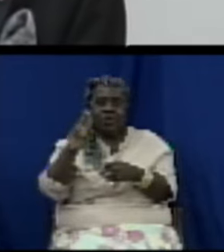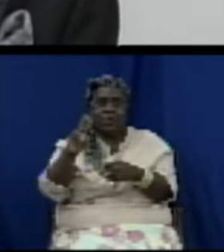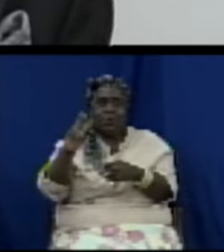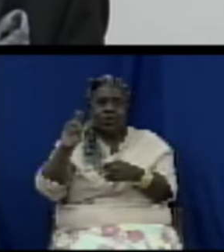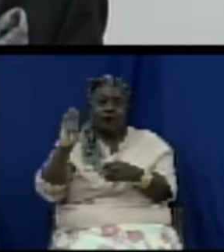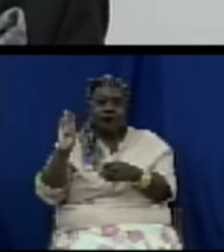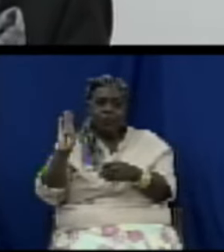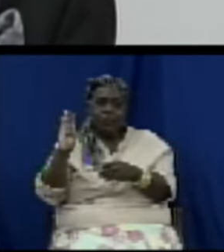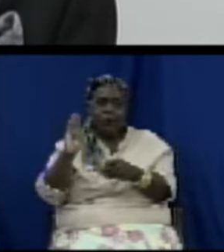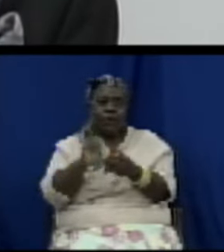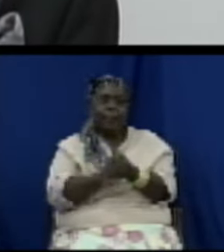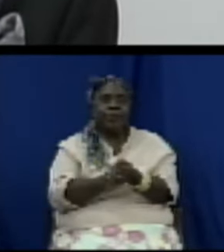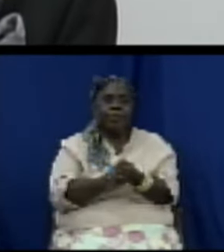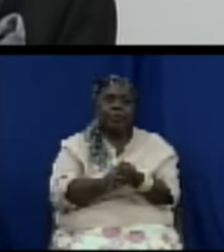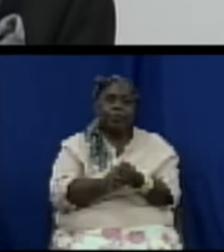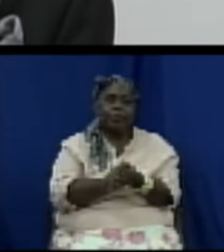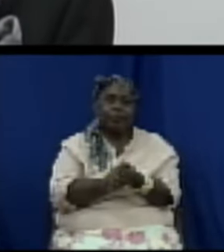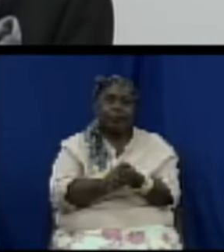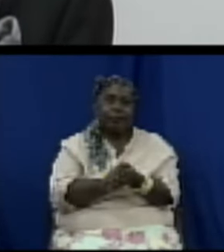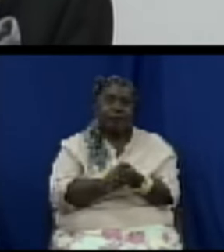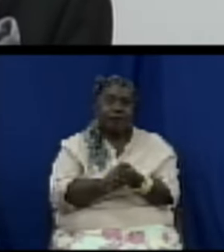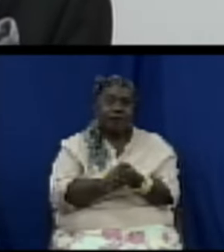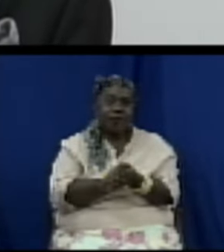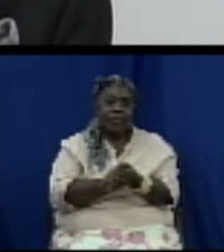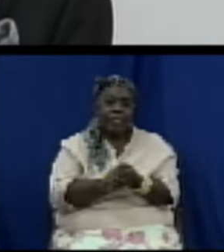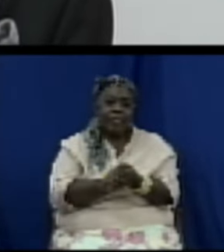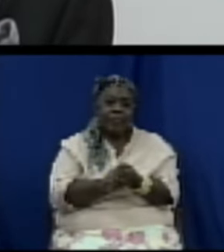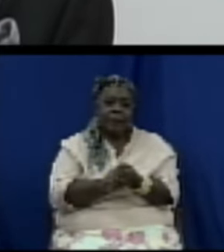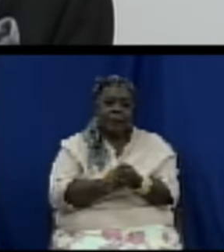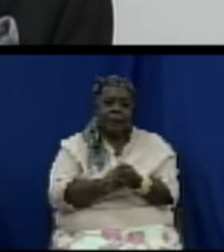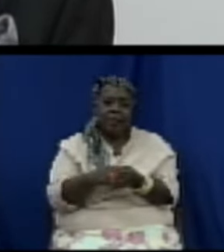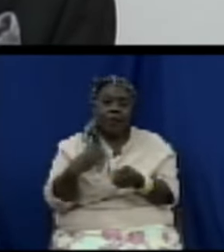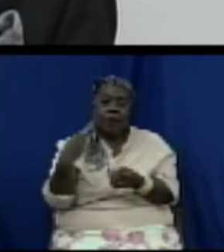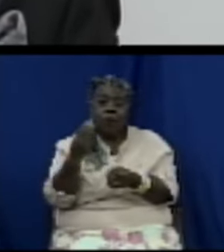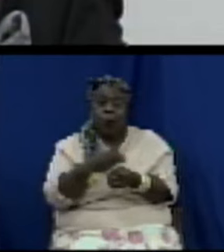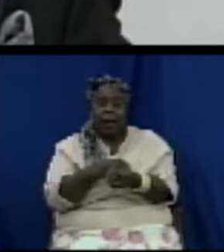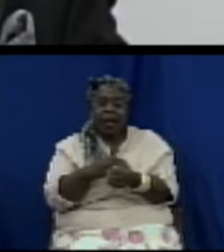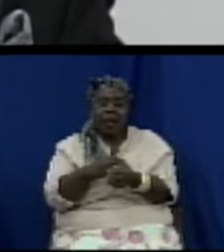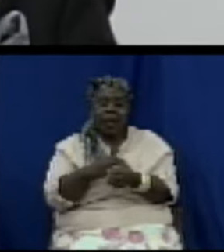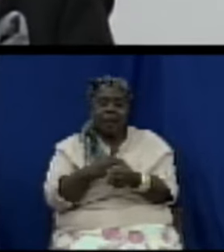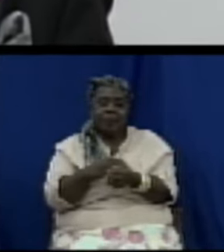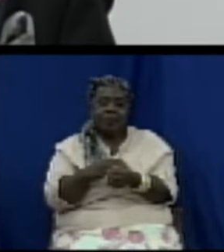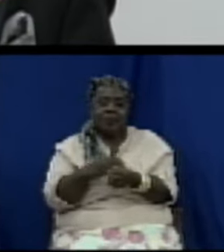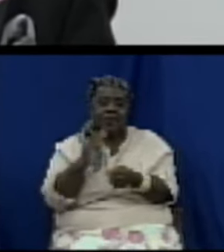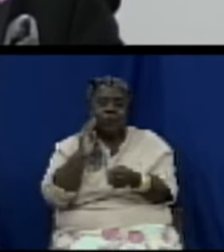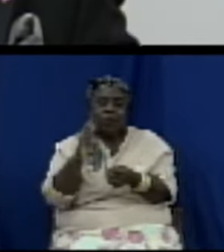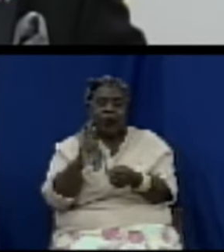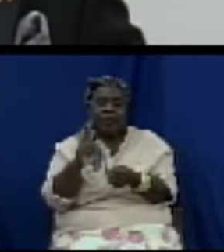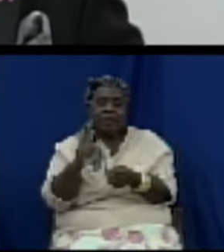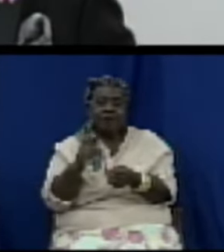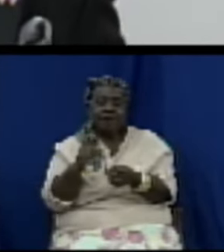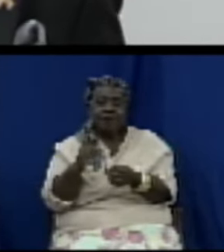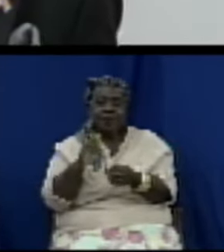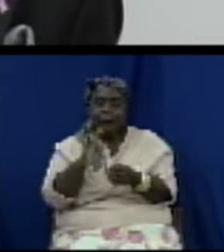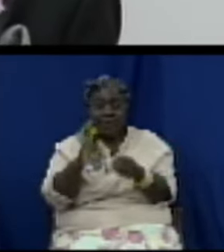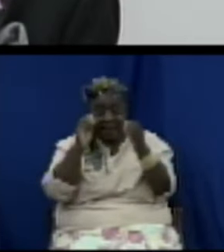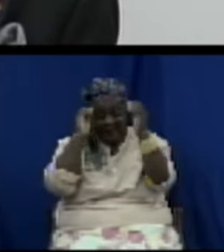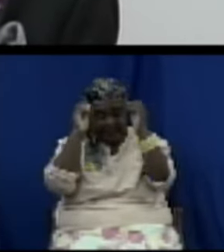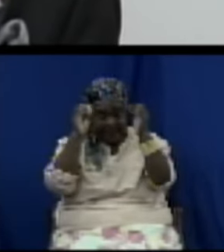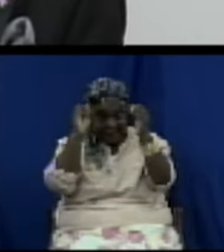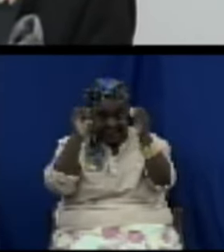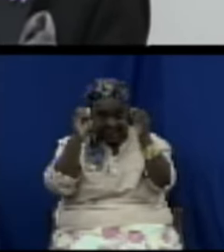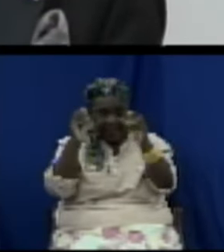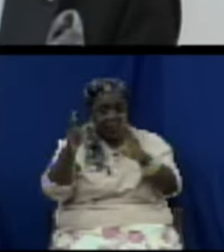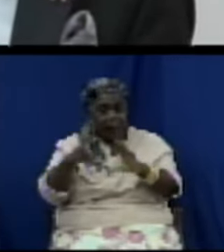part from that in educating the public part of the mandate given to the consumer affairs department